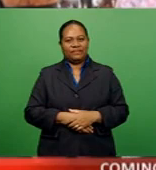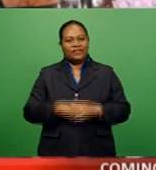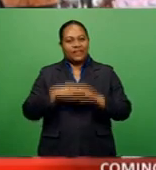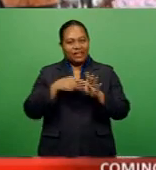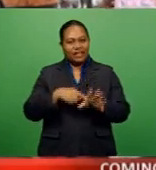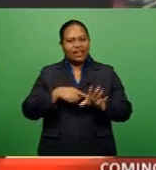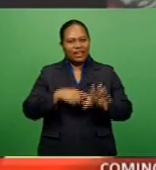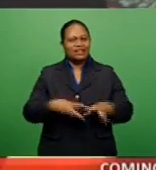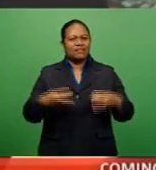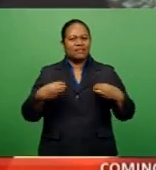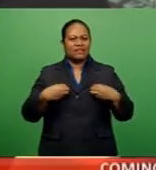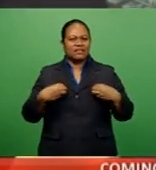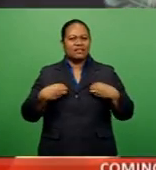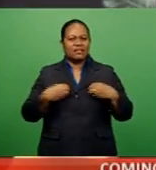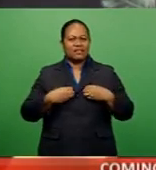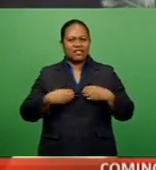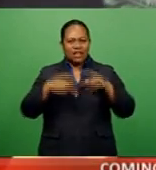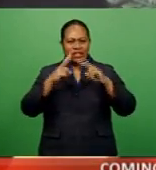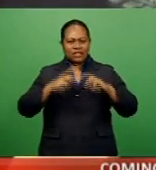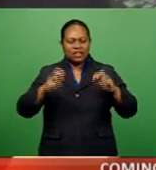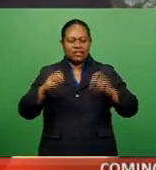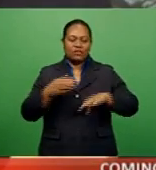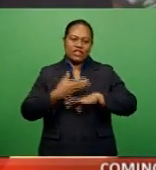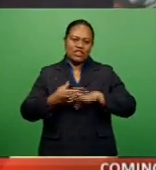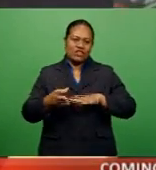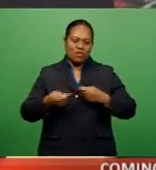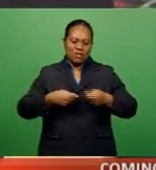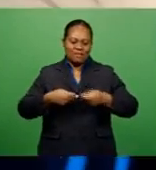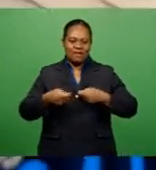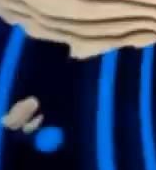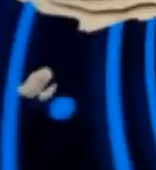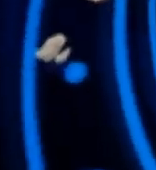And young entrepreneurs searches for new markets. Stay with us.